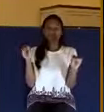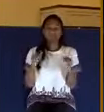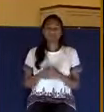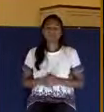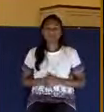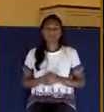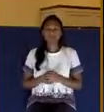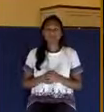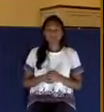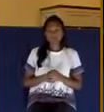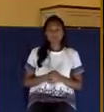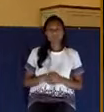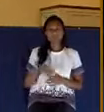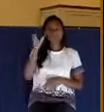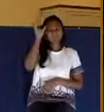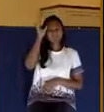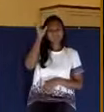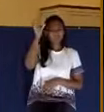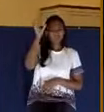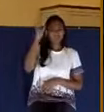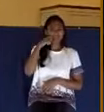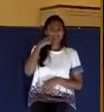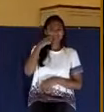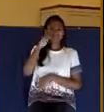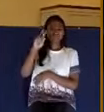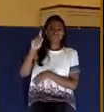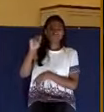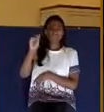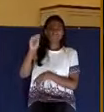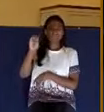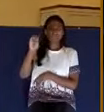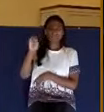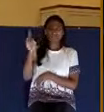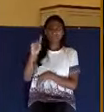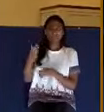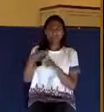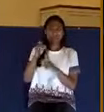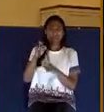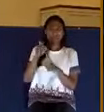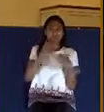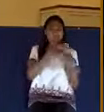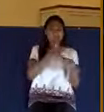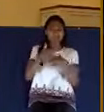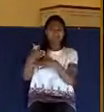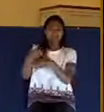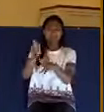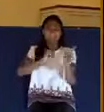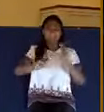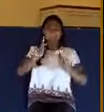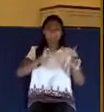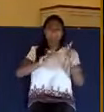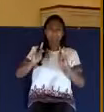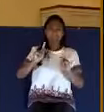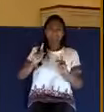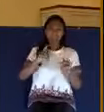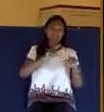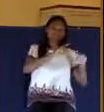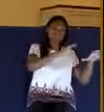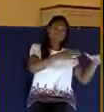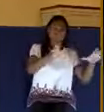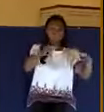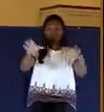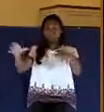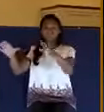So, where does the concept of race come from? Dividing humanity into racists. Where does that come from? That is not a biblical concept.